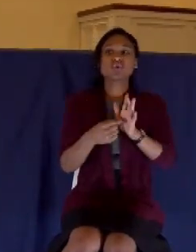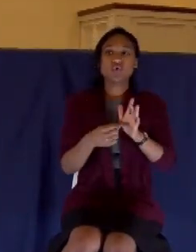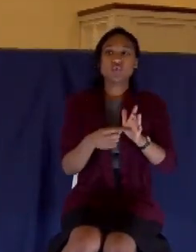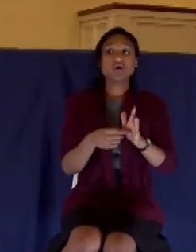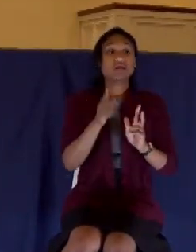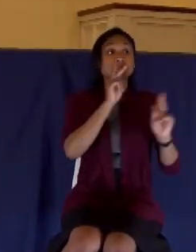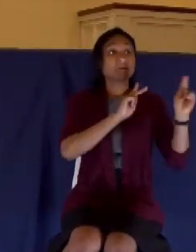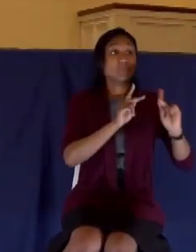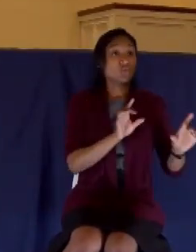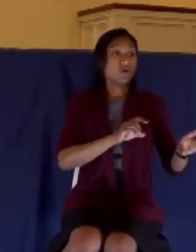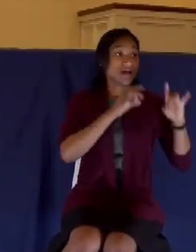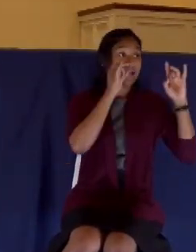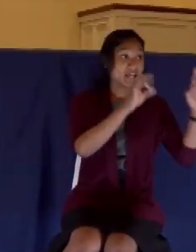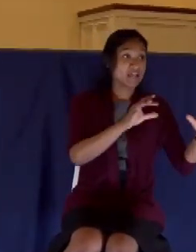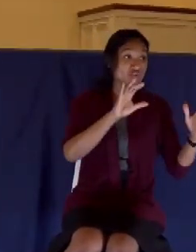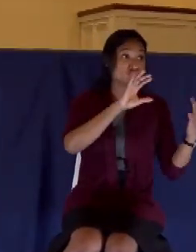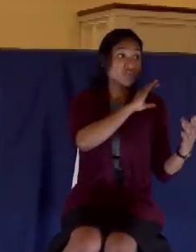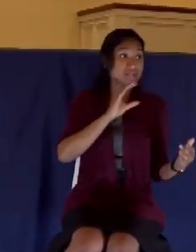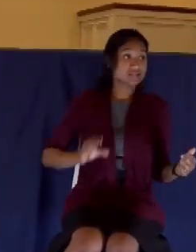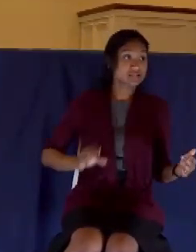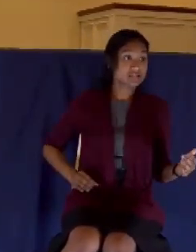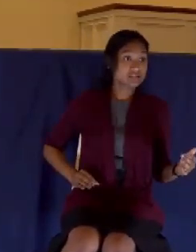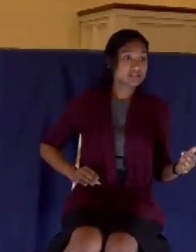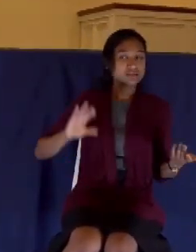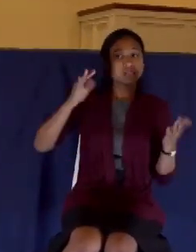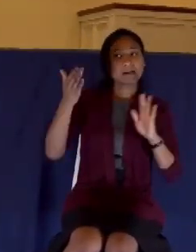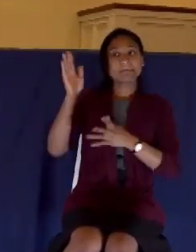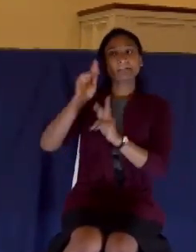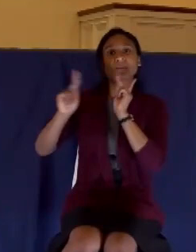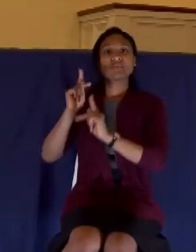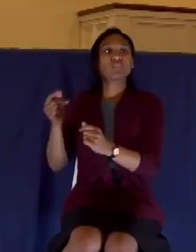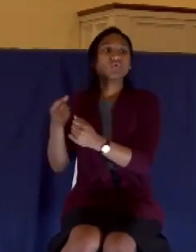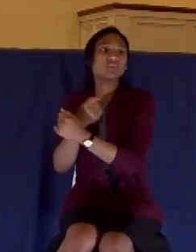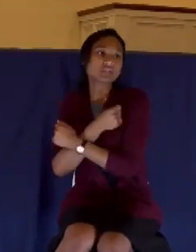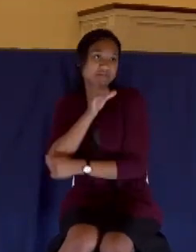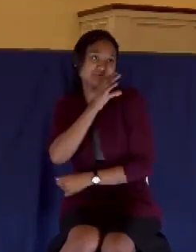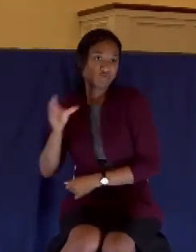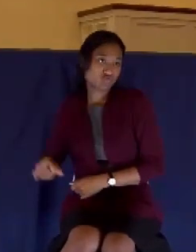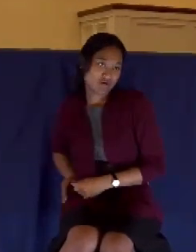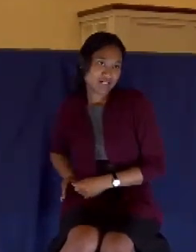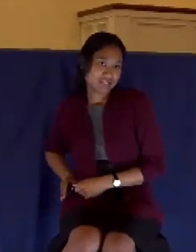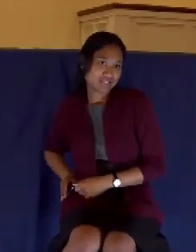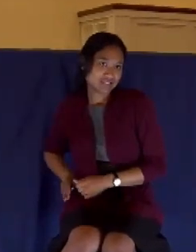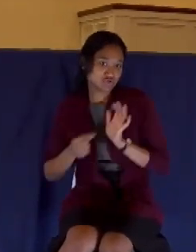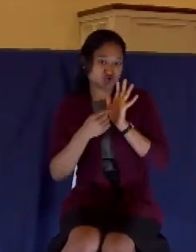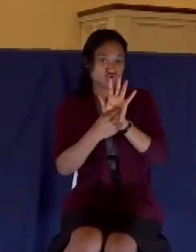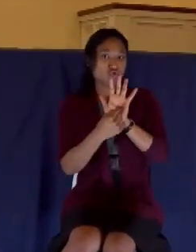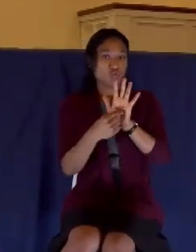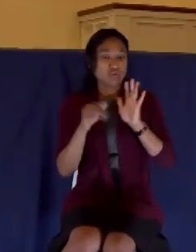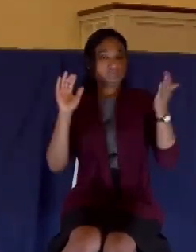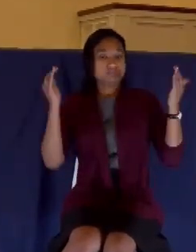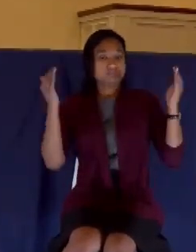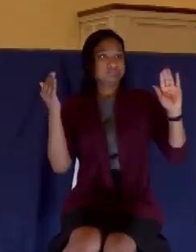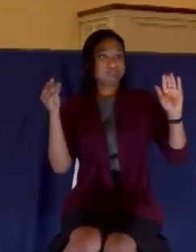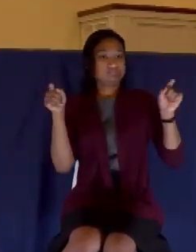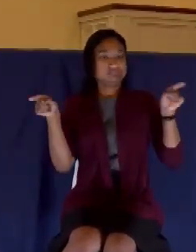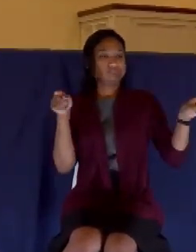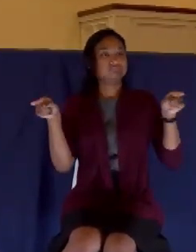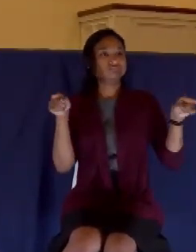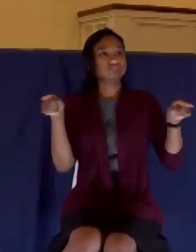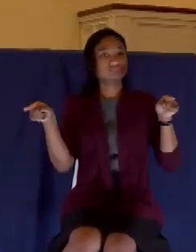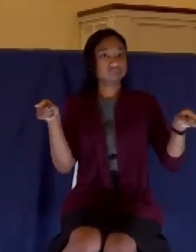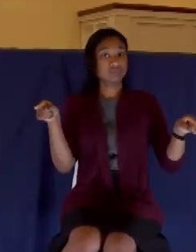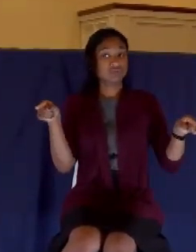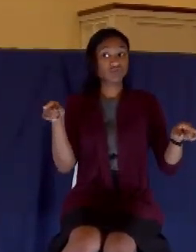those who treasure him, who love him. It's kind of a window of love and a wall of hate, we could say. And this woman is an example